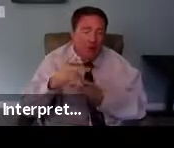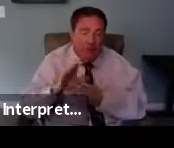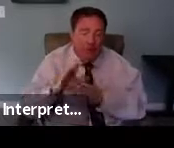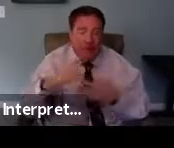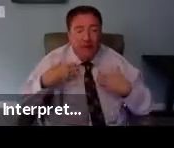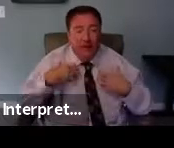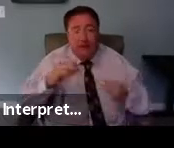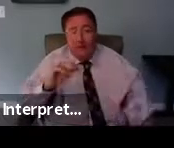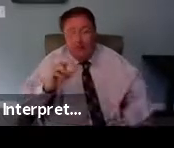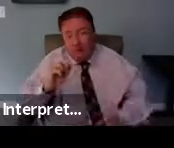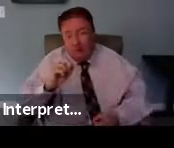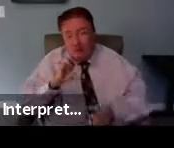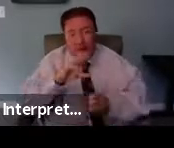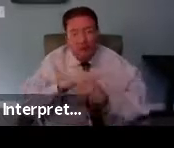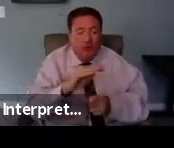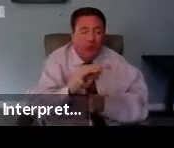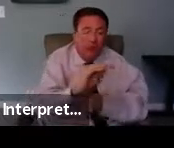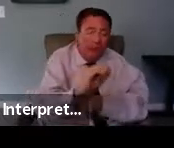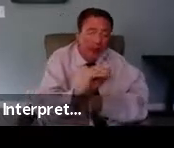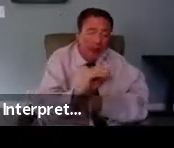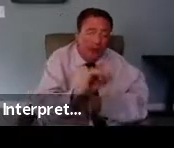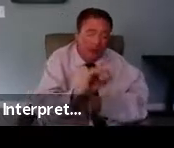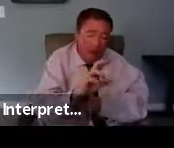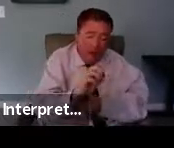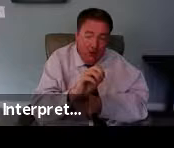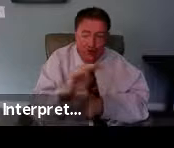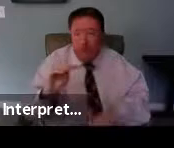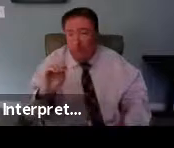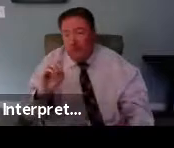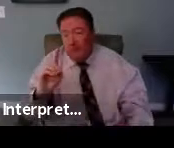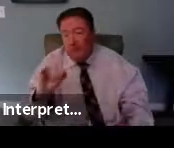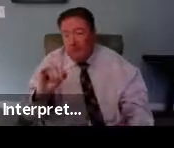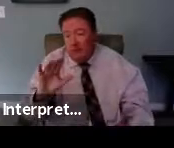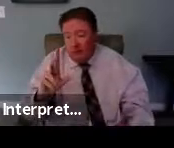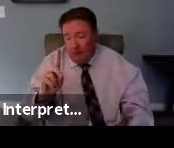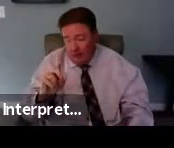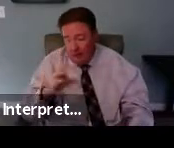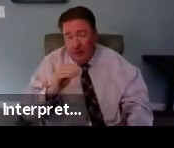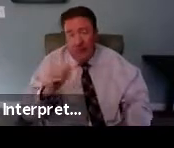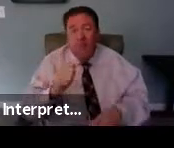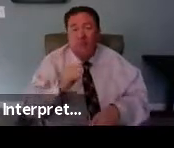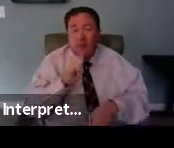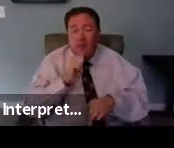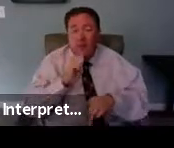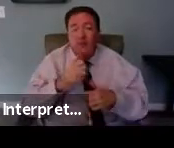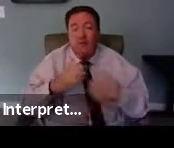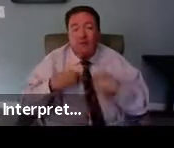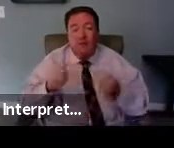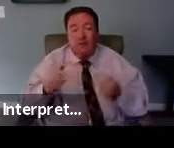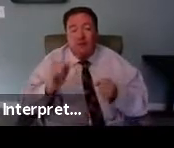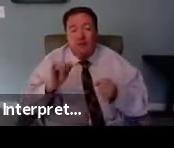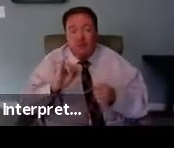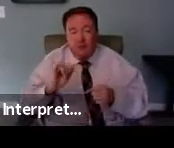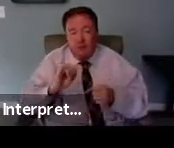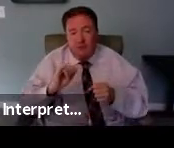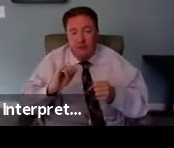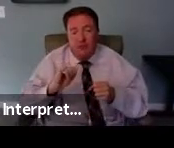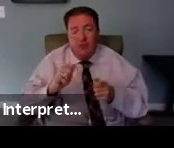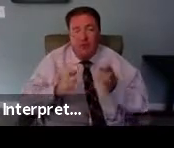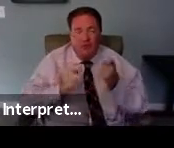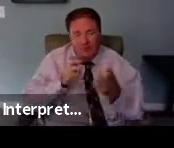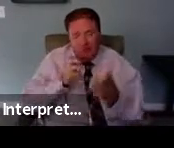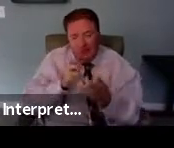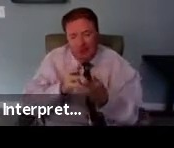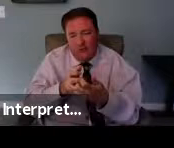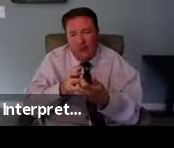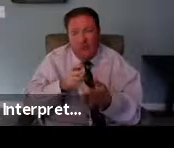Medicare and Medicaid, and private health insurance that are tailored to the unique prevention, care, and treatment needs of